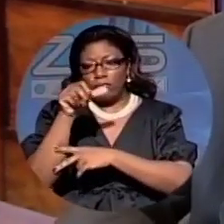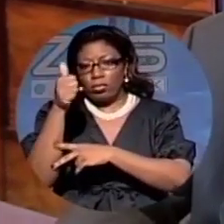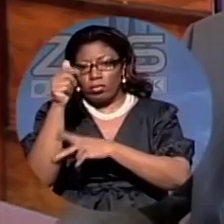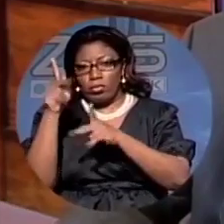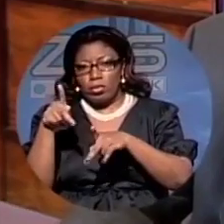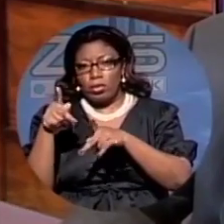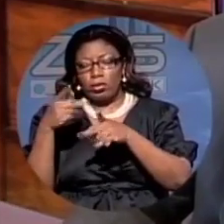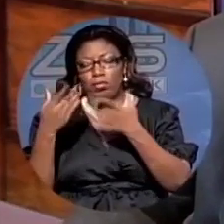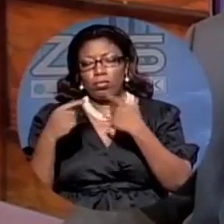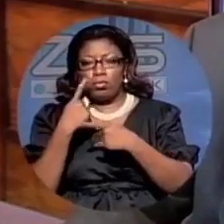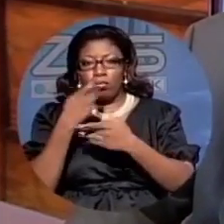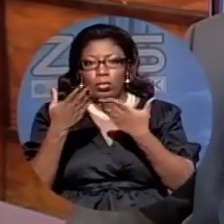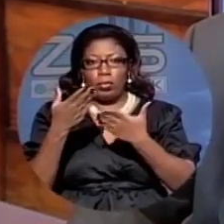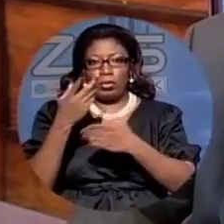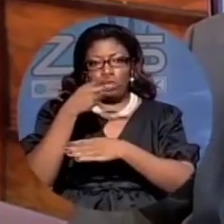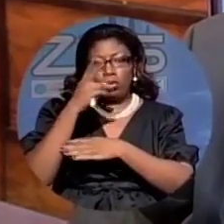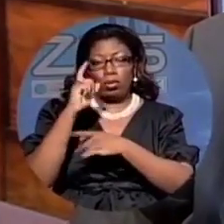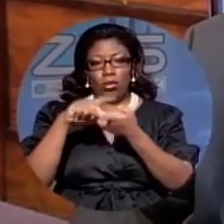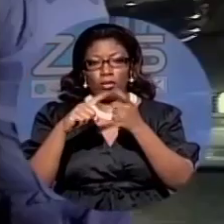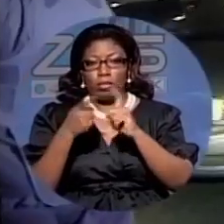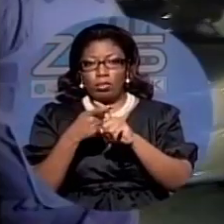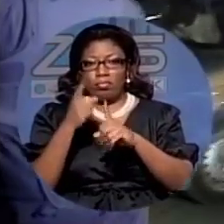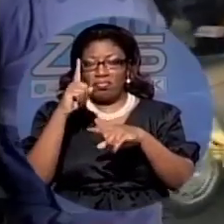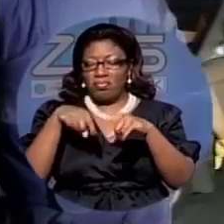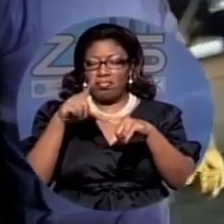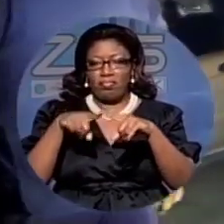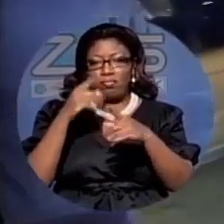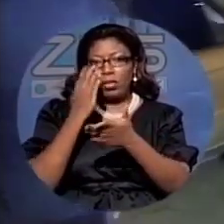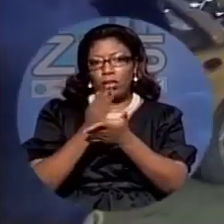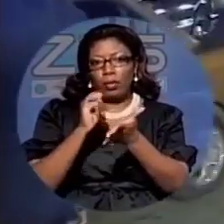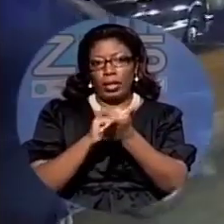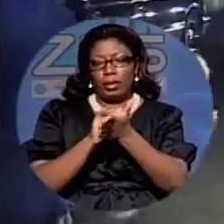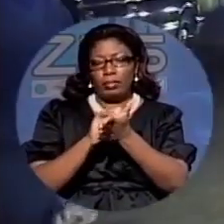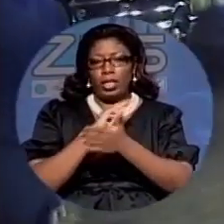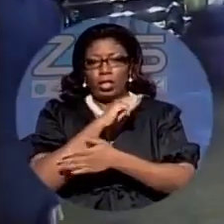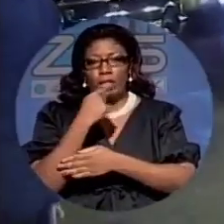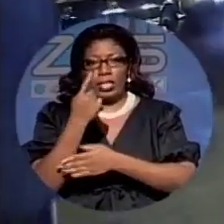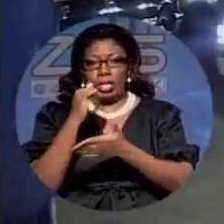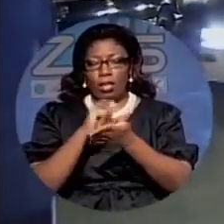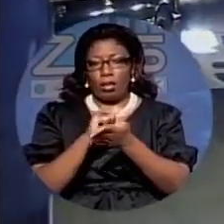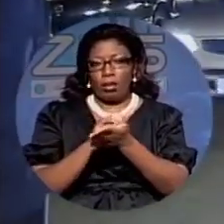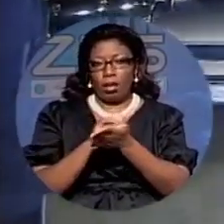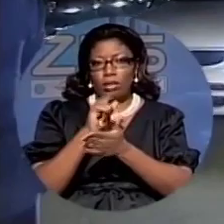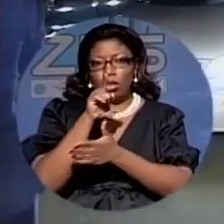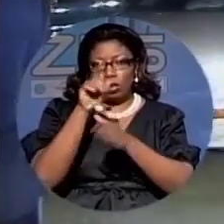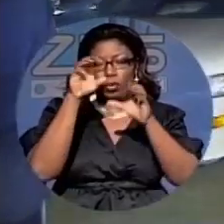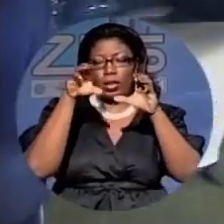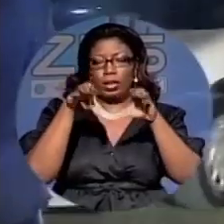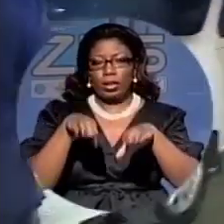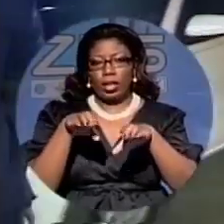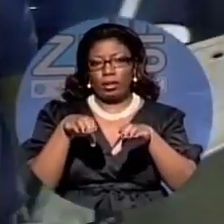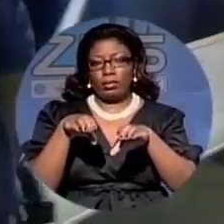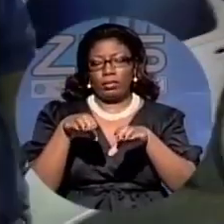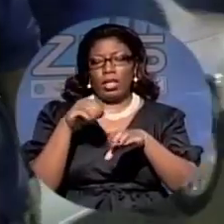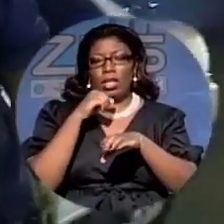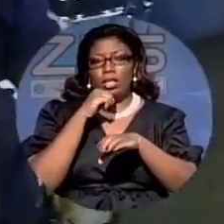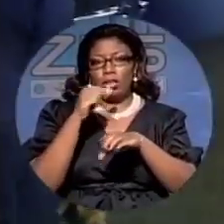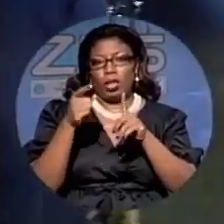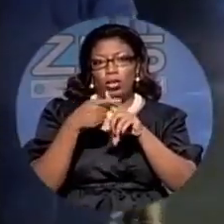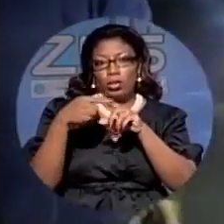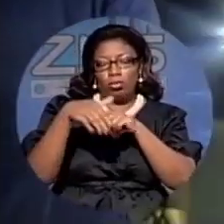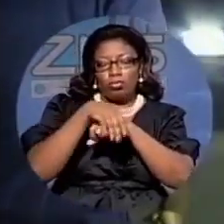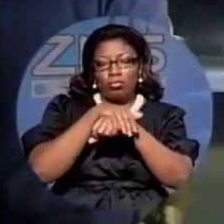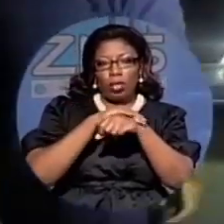No police has got to stop it. No minister of national security has got to stop that. But Minister Turnquist says you can, and that's to not cloak